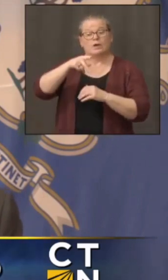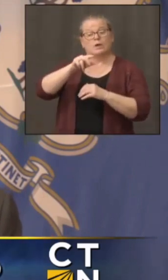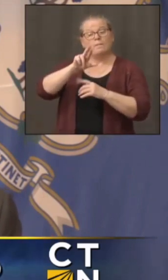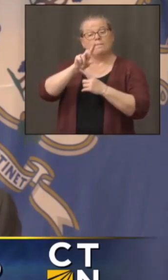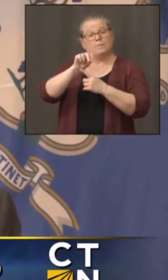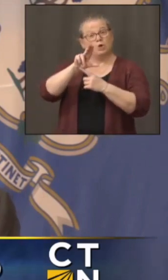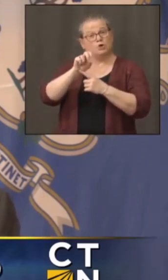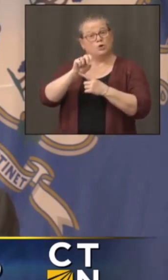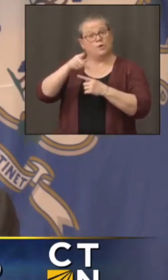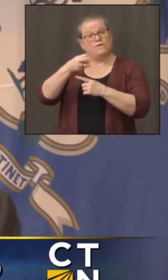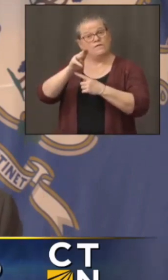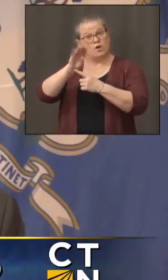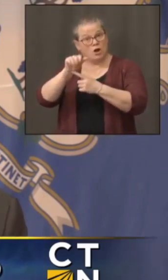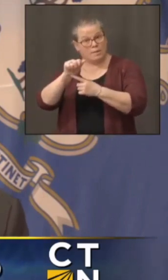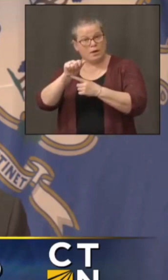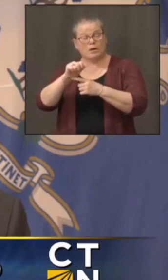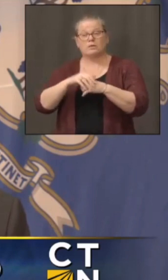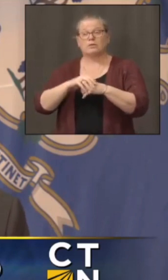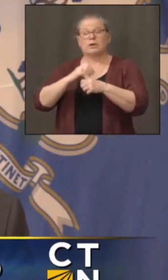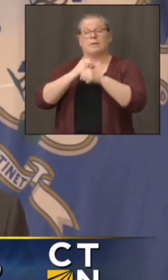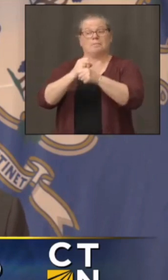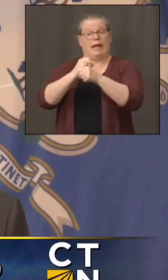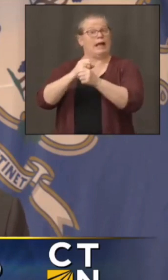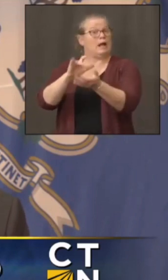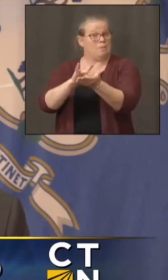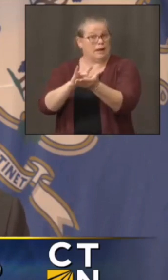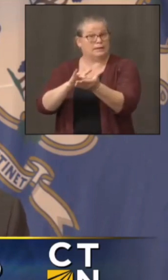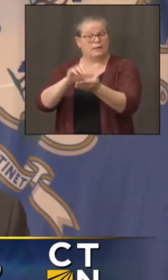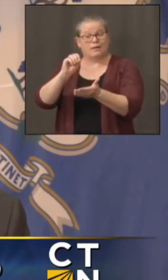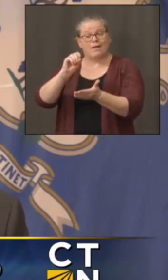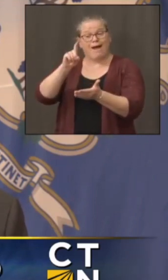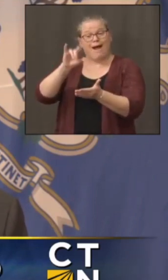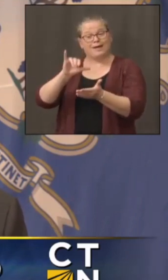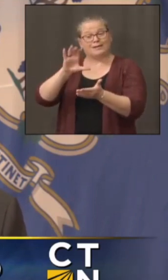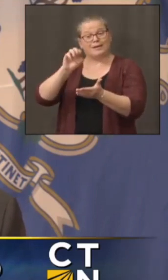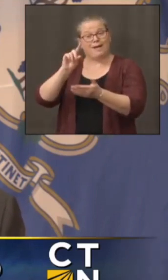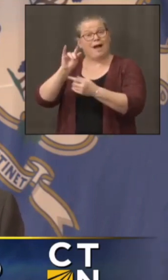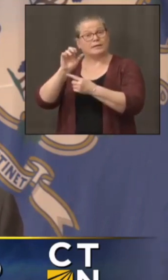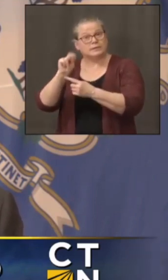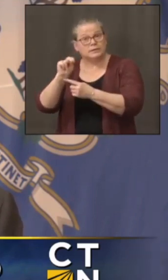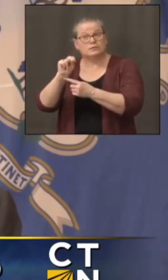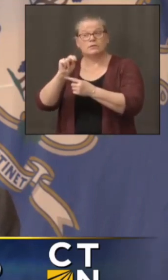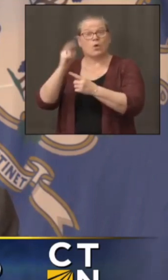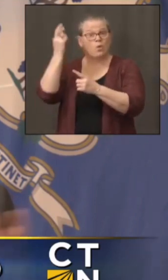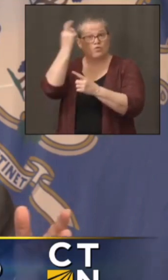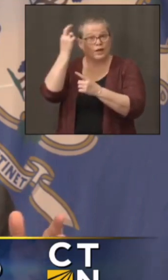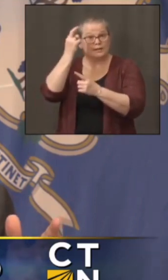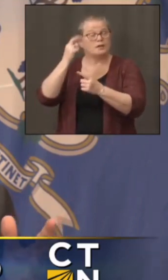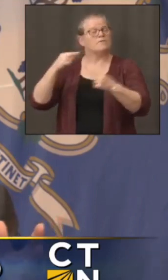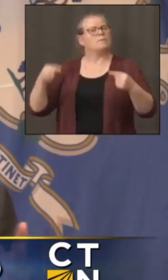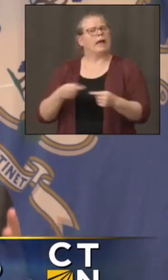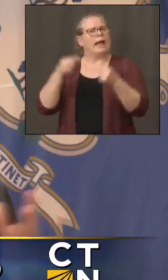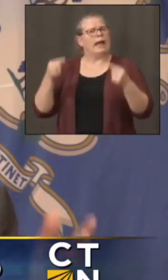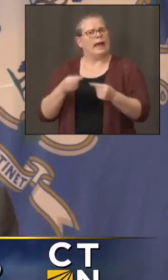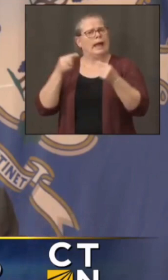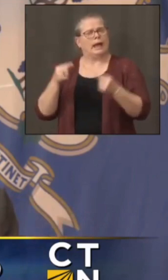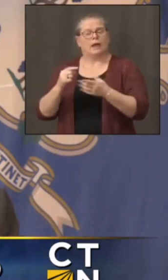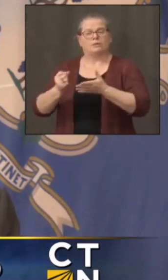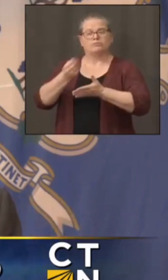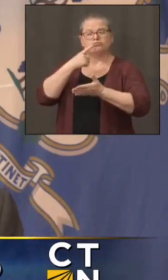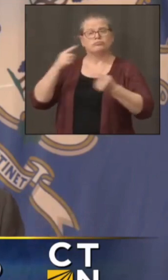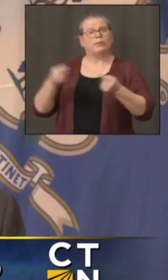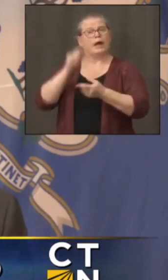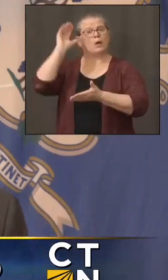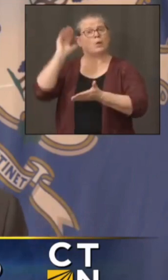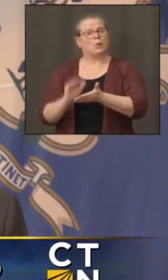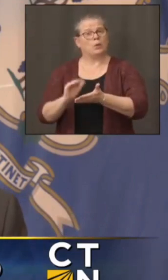distributed overused um i don't know what happened to the distribution folks nobody stood up um the doctors were prescribing it nobody